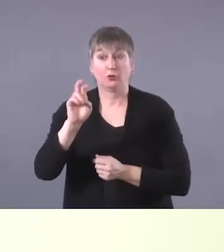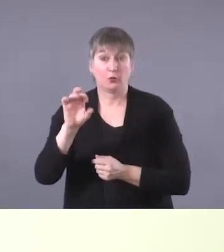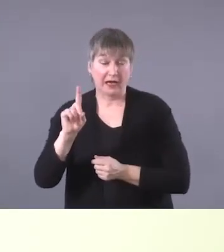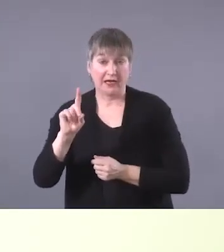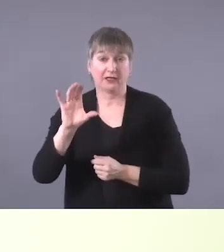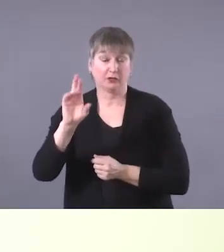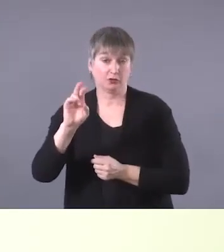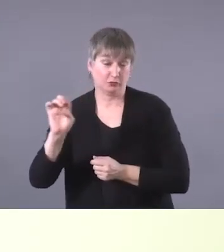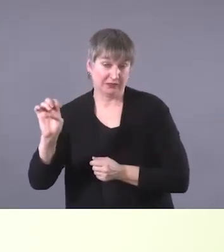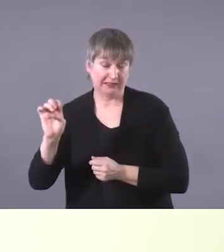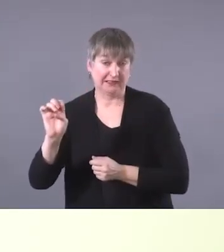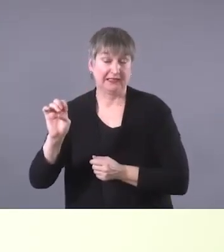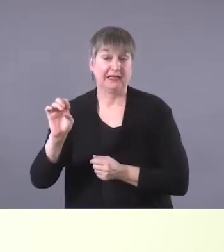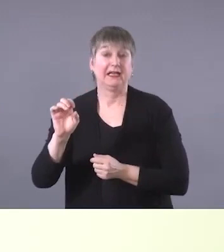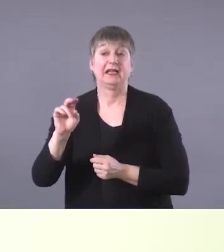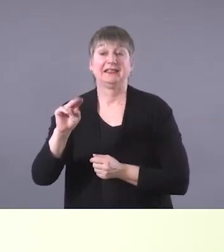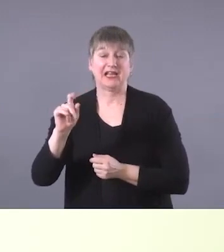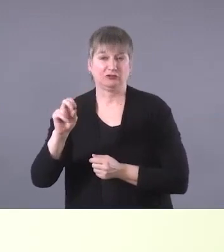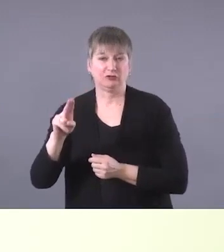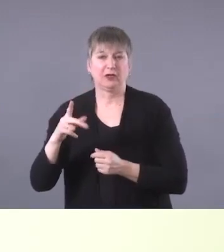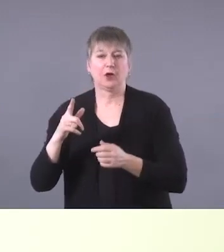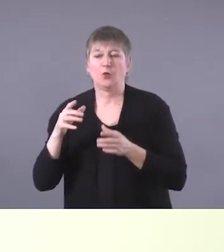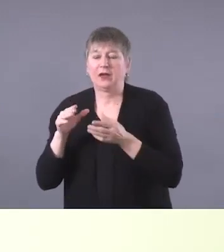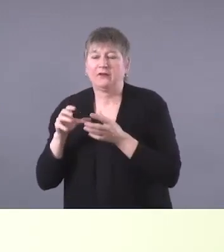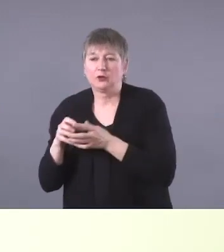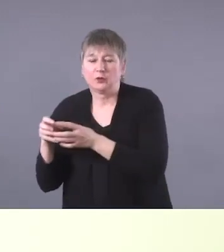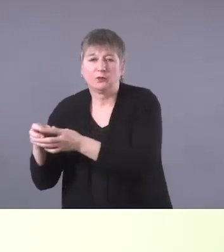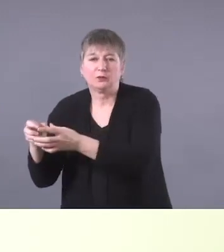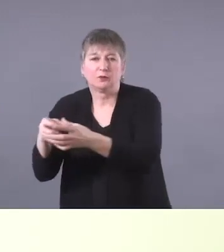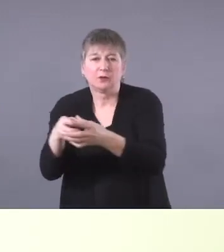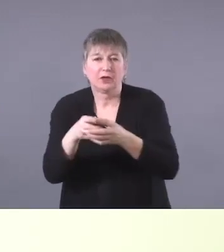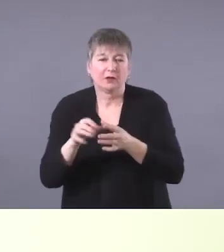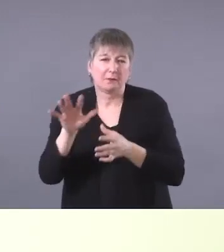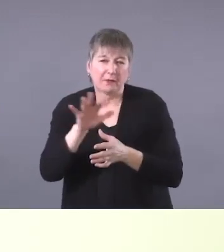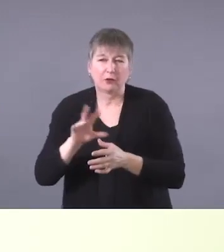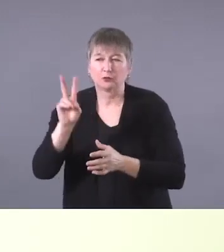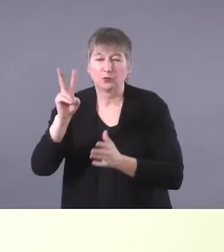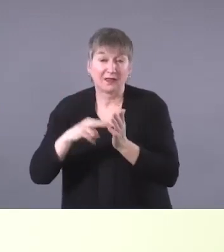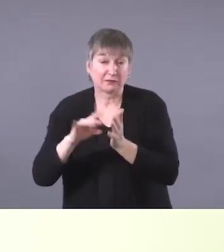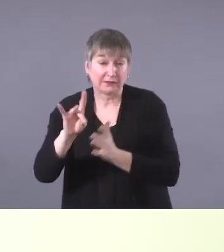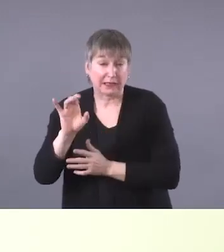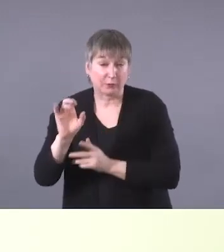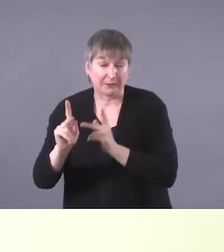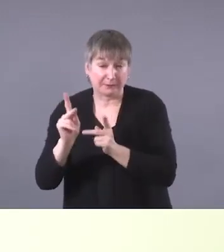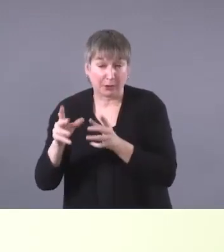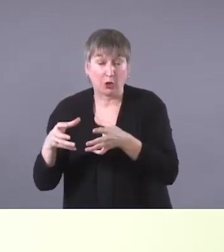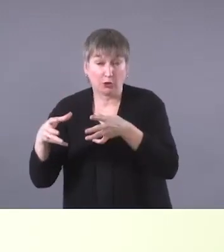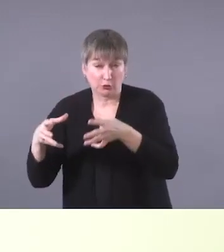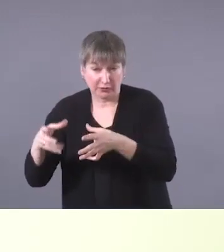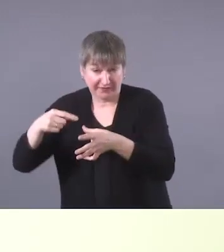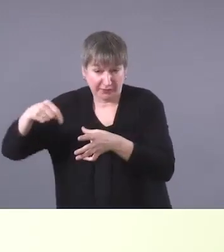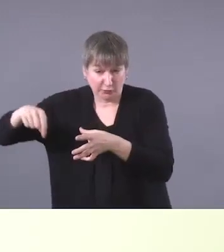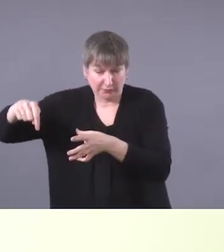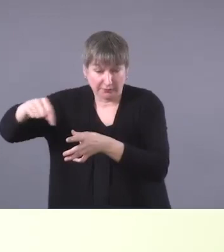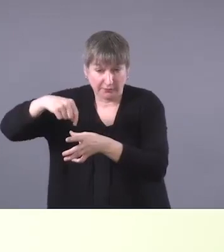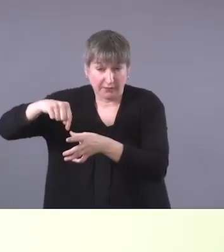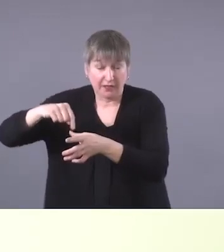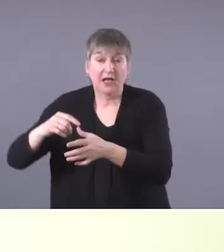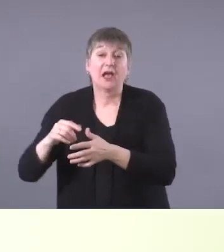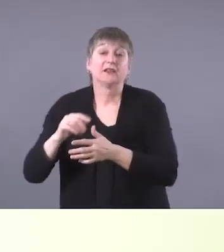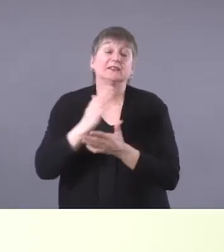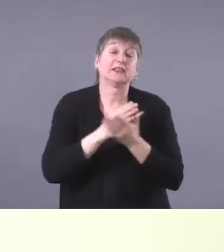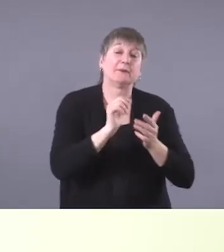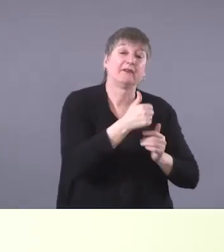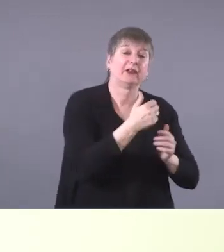group of reserves. And that's about the equivalent of 2,800 people. The rest of the population live in either John